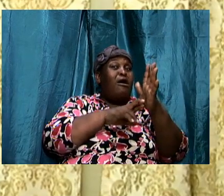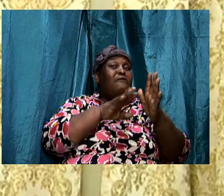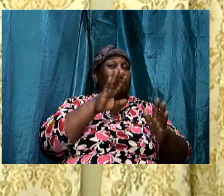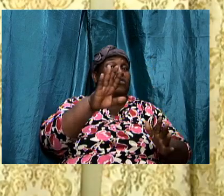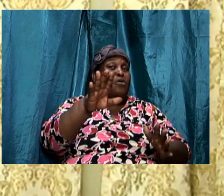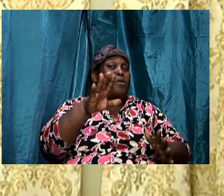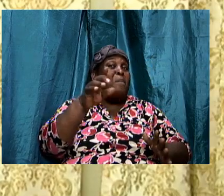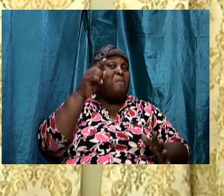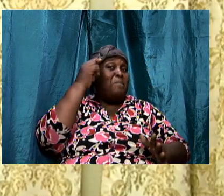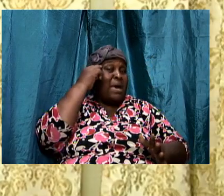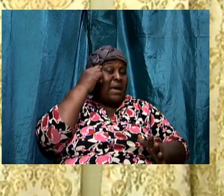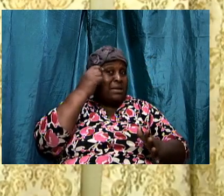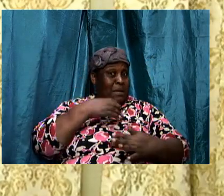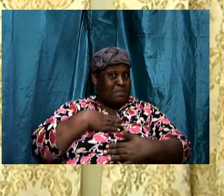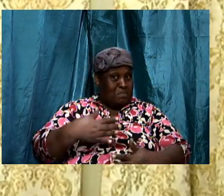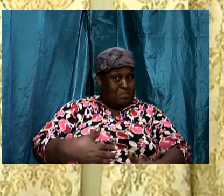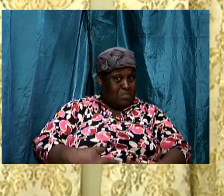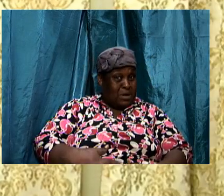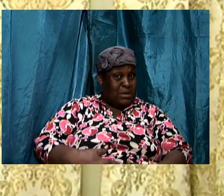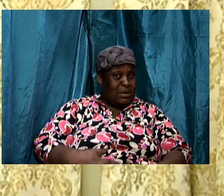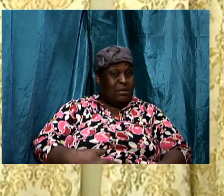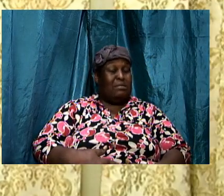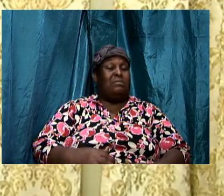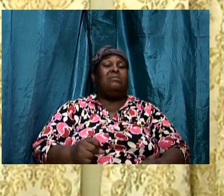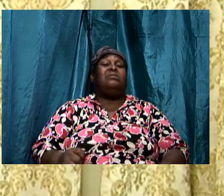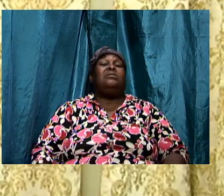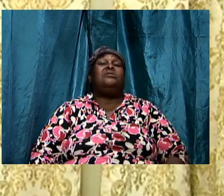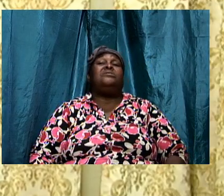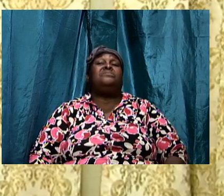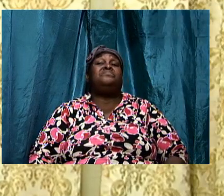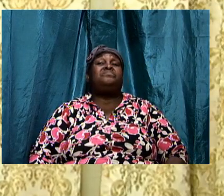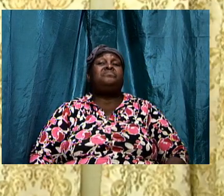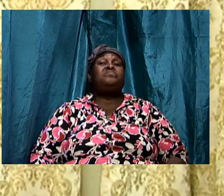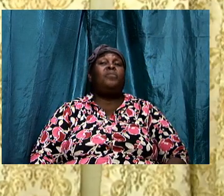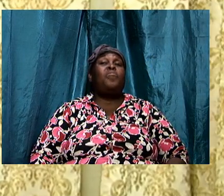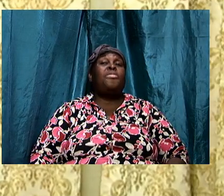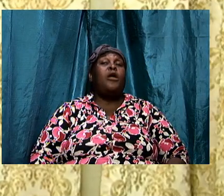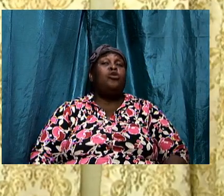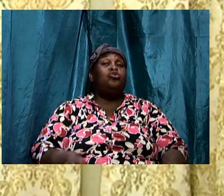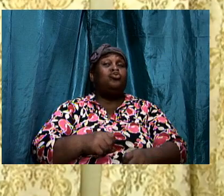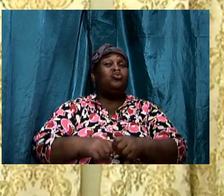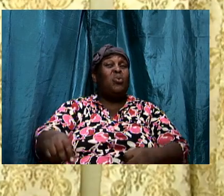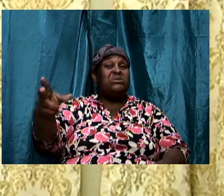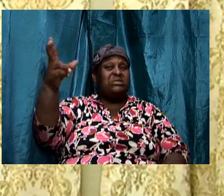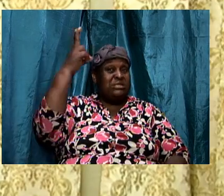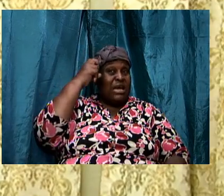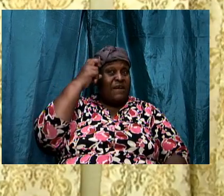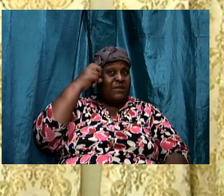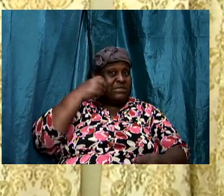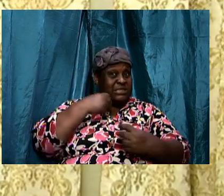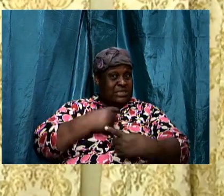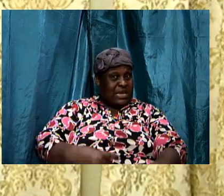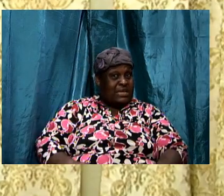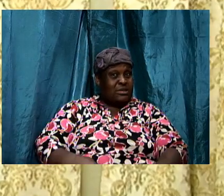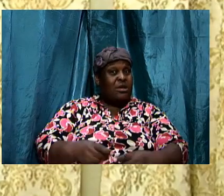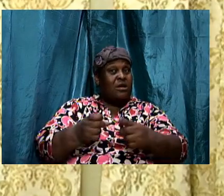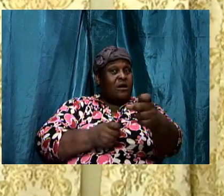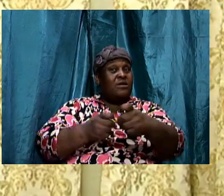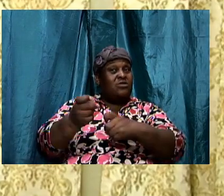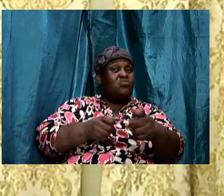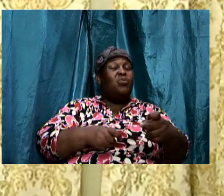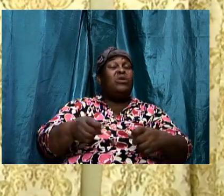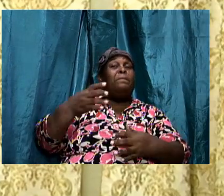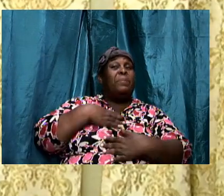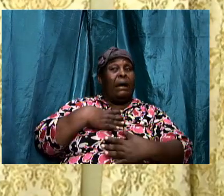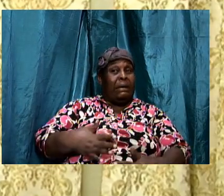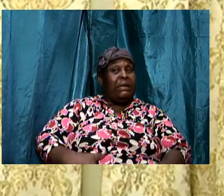and i want us to know that and so his desire is to control the mind his desire is to control